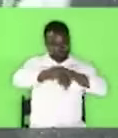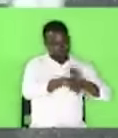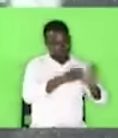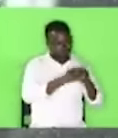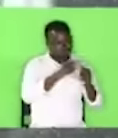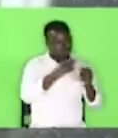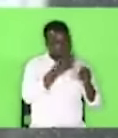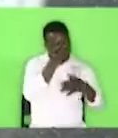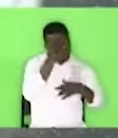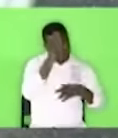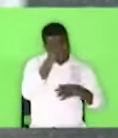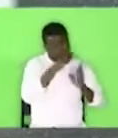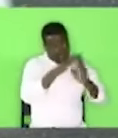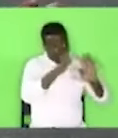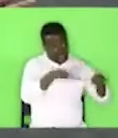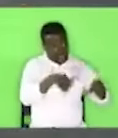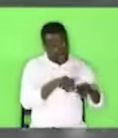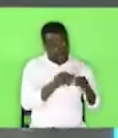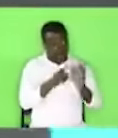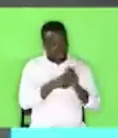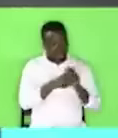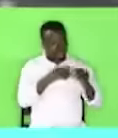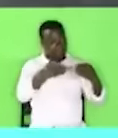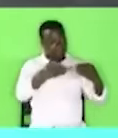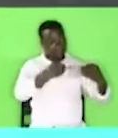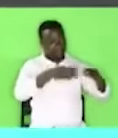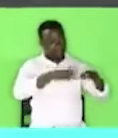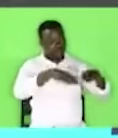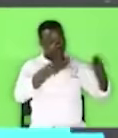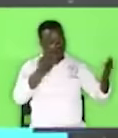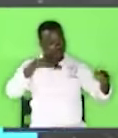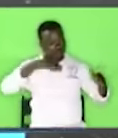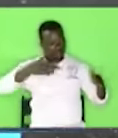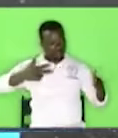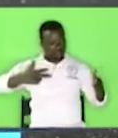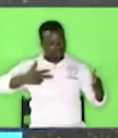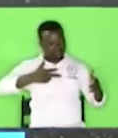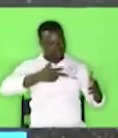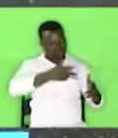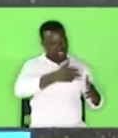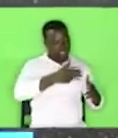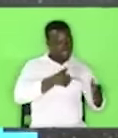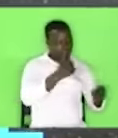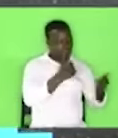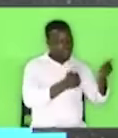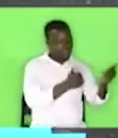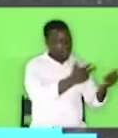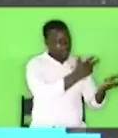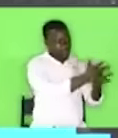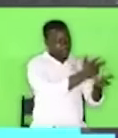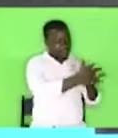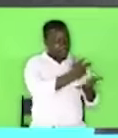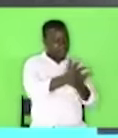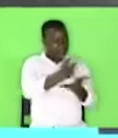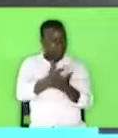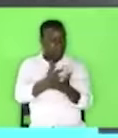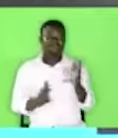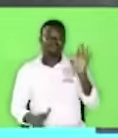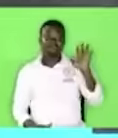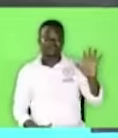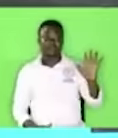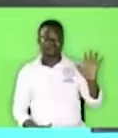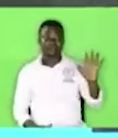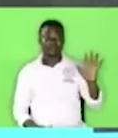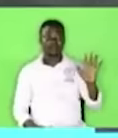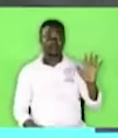When they opened the gate and we entered the compound, there were five cars sitting on the compound, and at once my